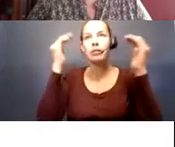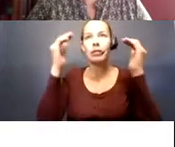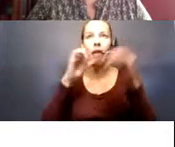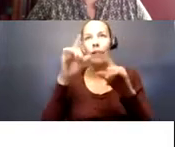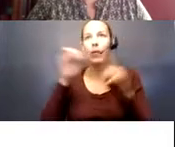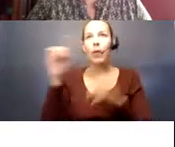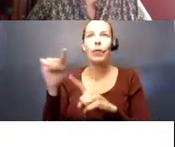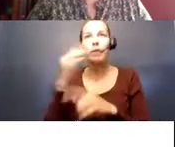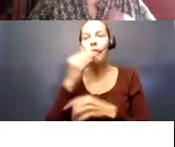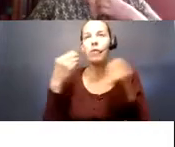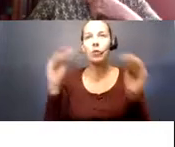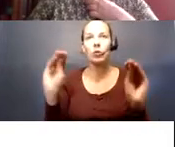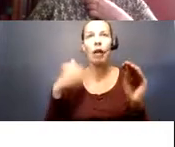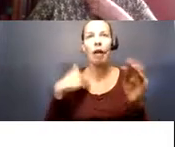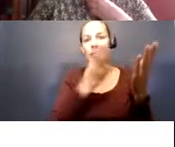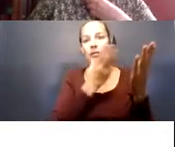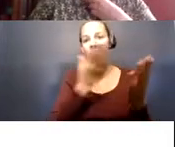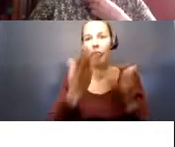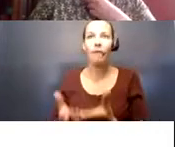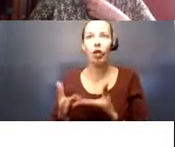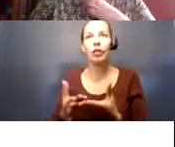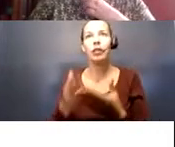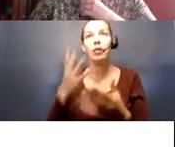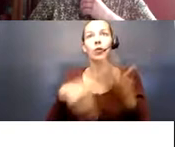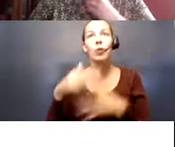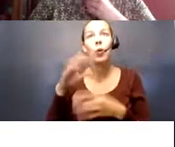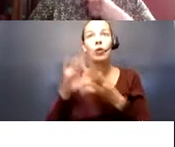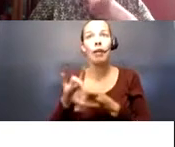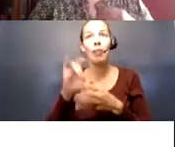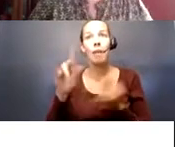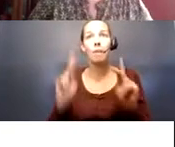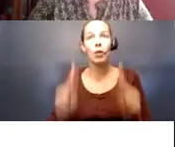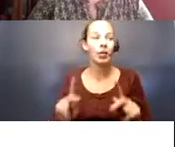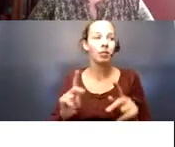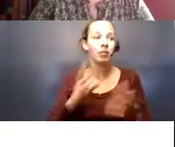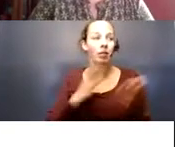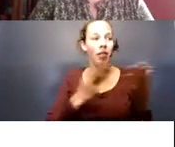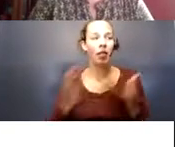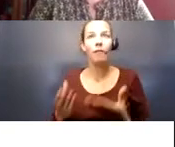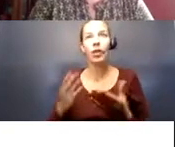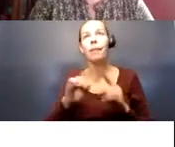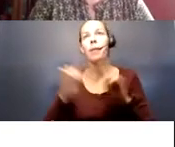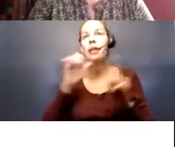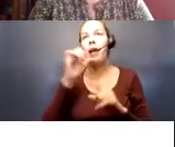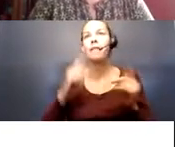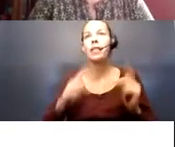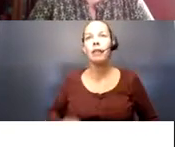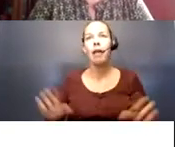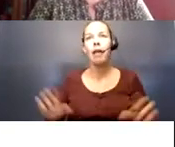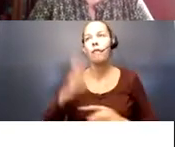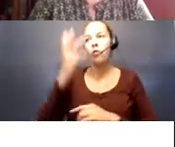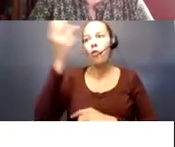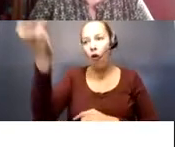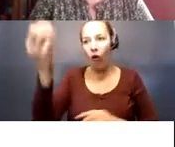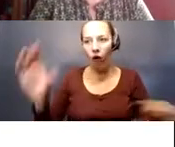to a grocery store and has their groceries delivered. They're getting a social connection of that person delivering it, but they're not getting the physical activity of actually physically going